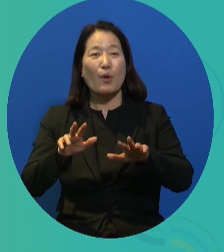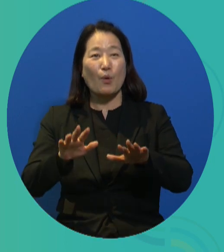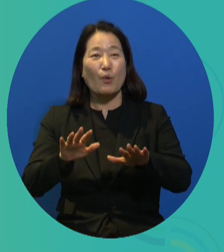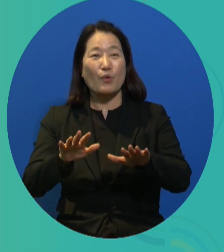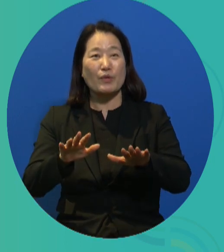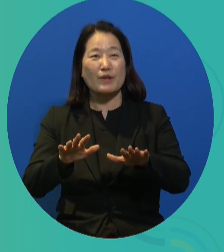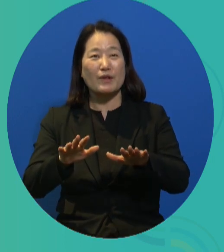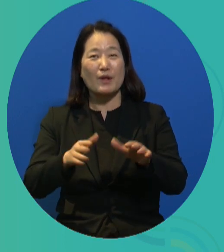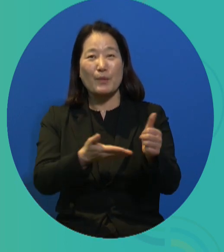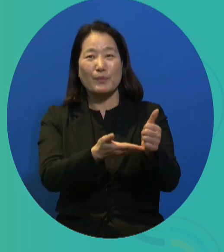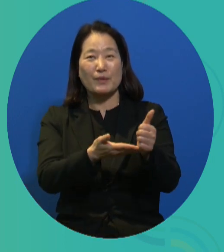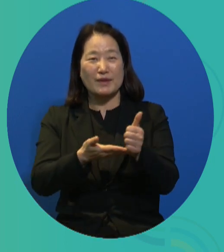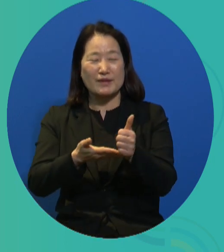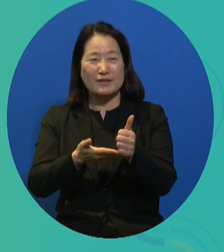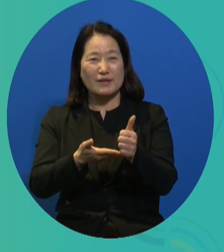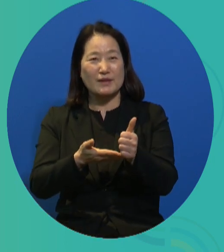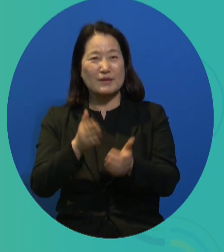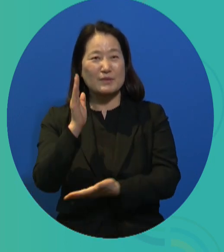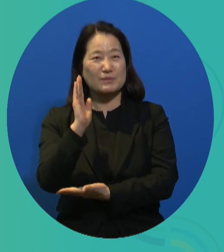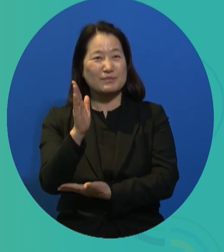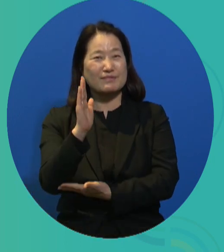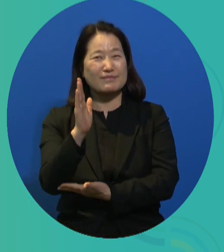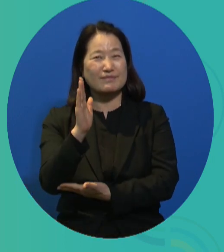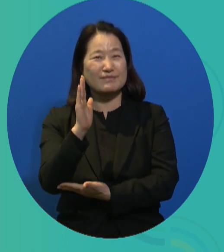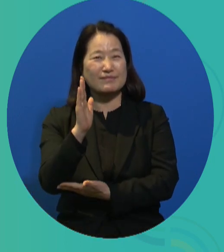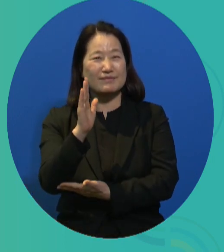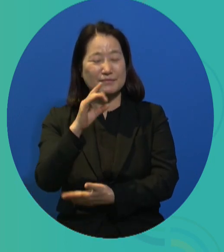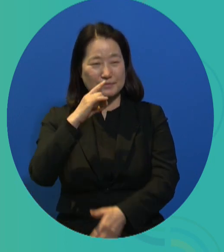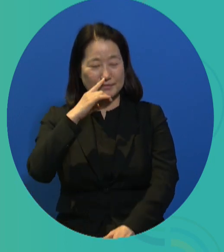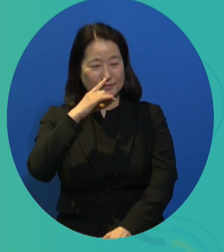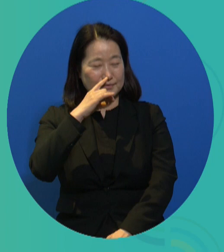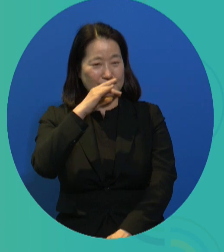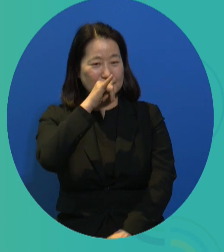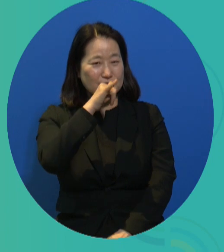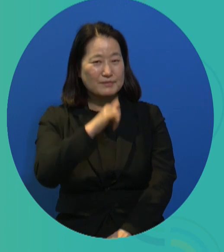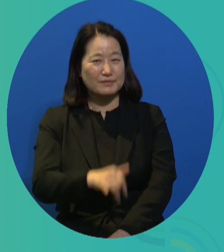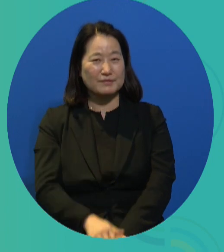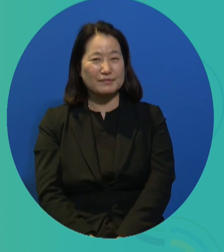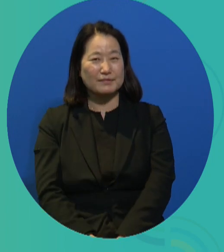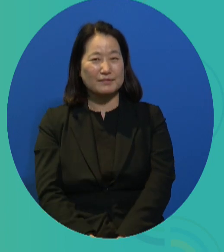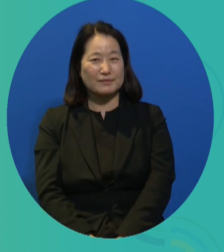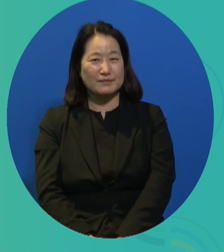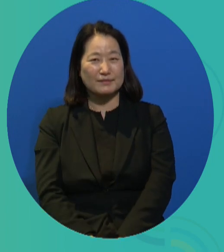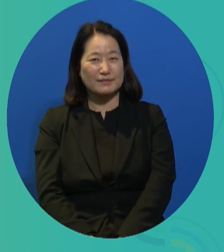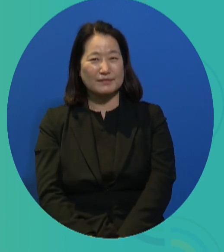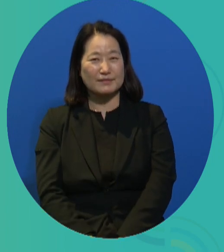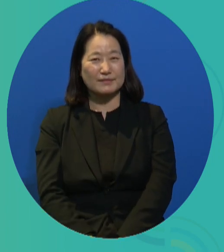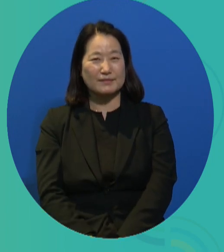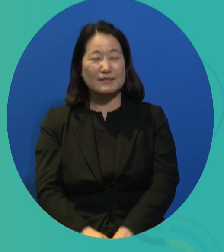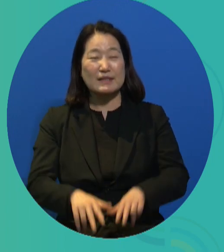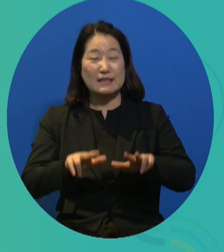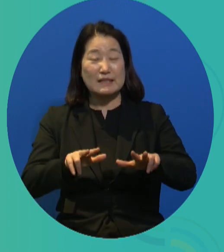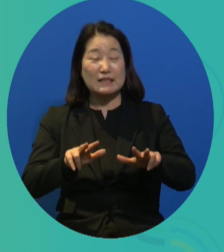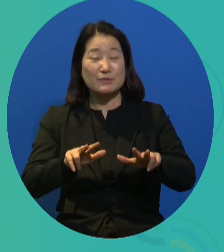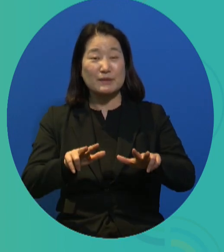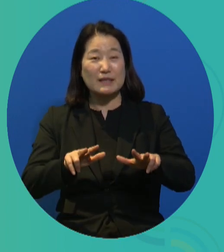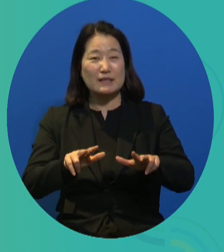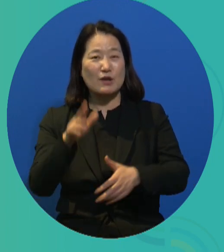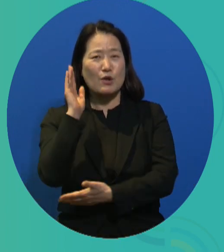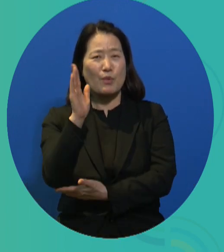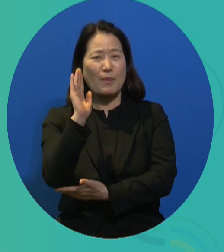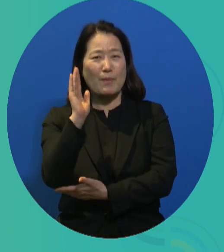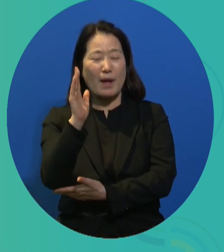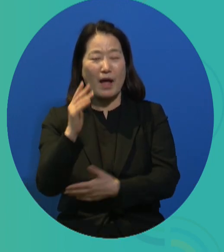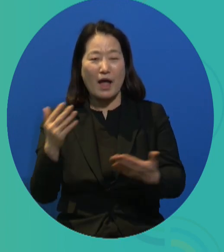that Mr. Ko might have his work cut out for him. So I'm very curious to hear what he has to say today. Thus far, we've been talking